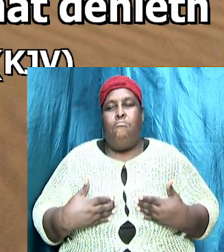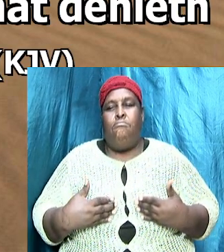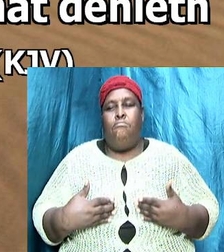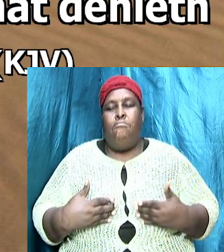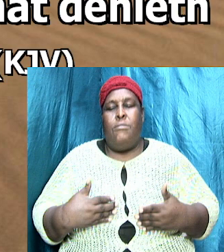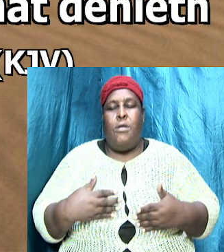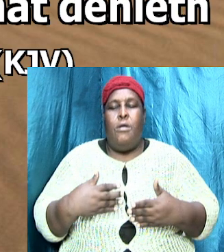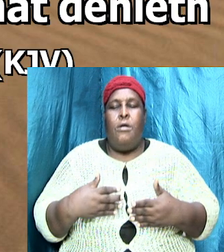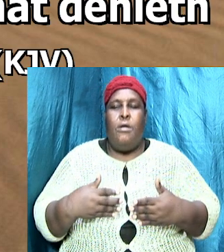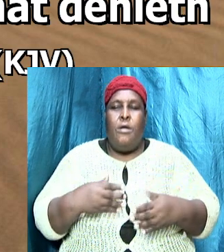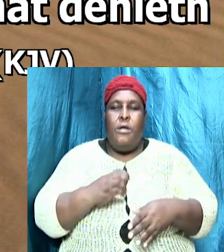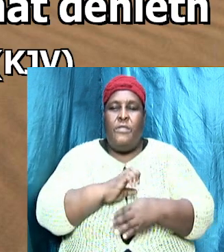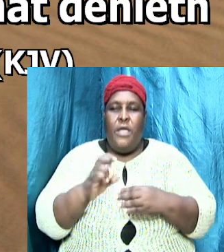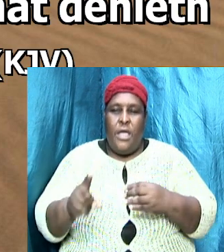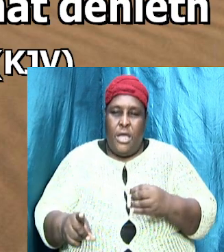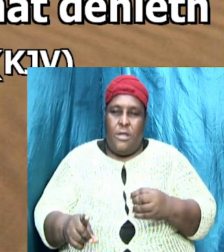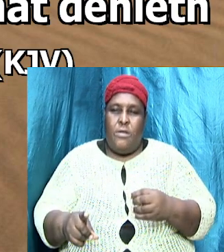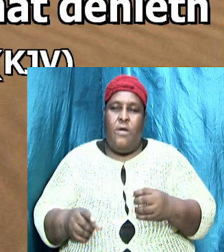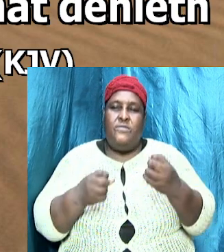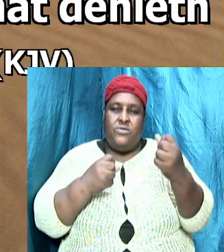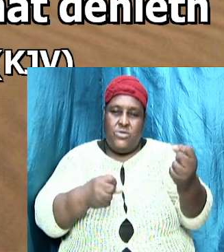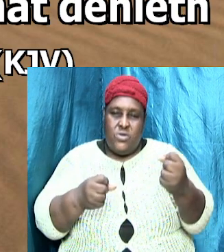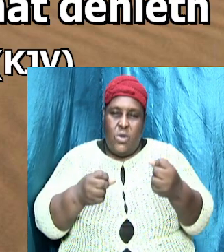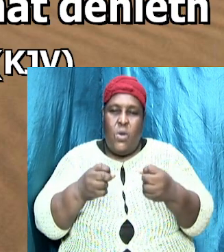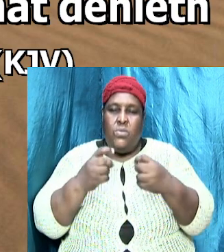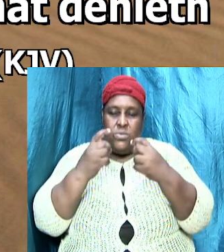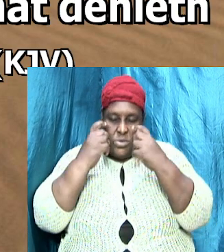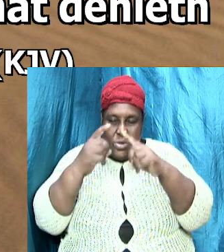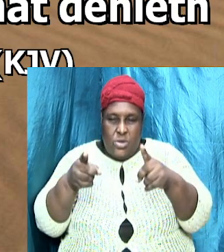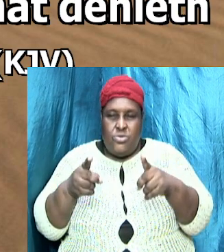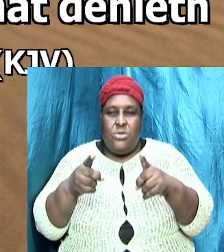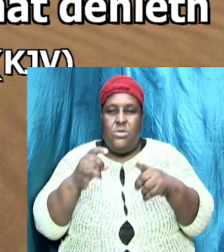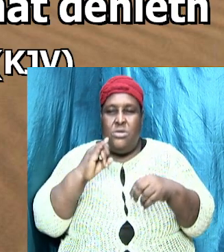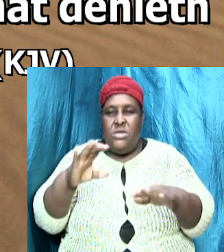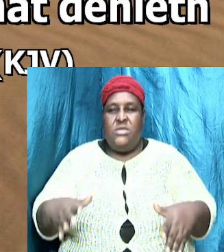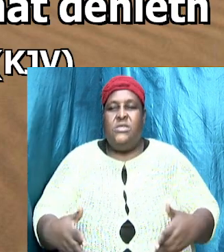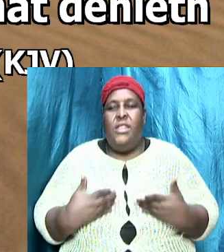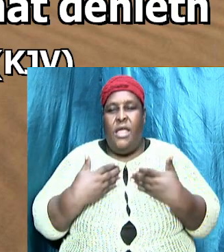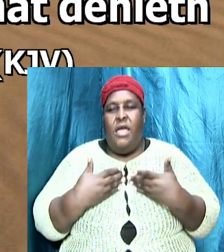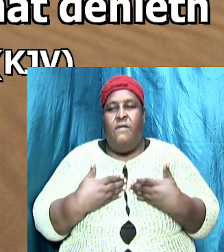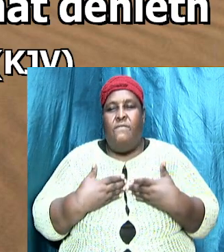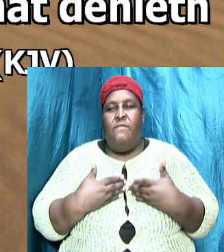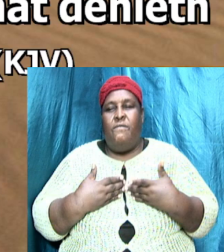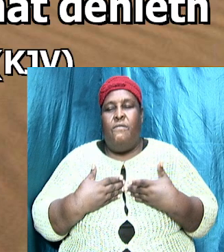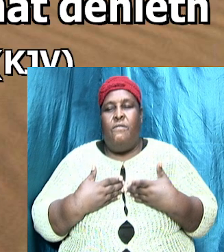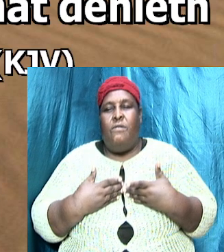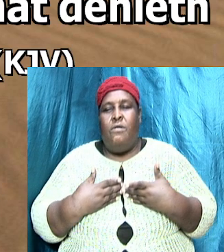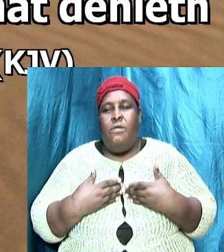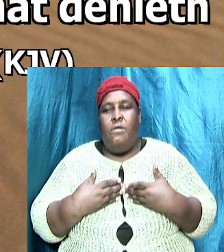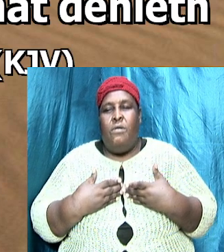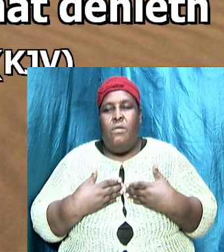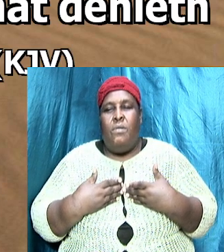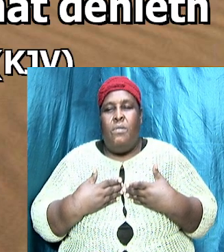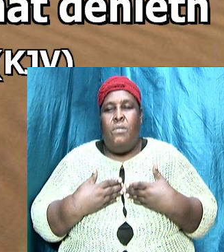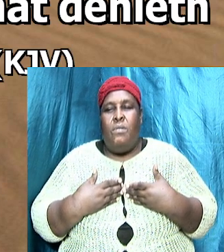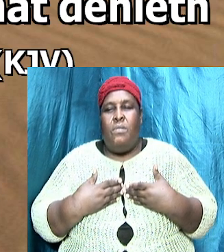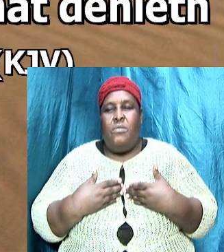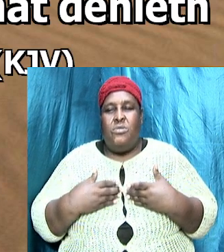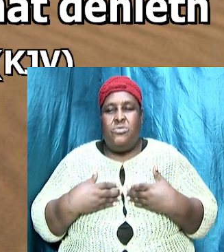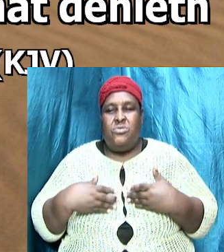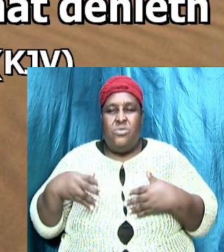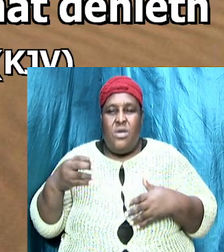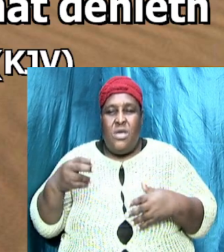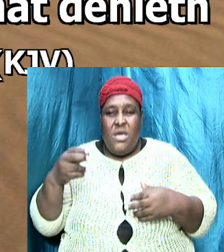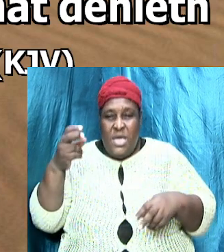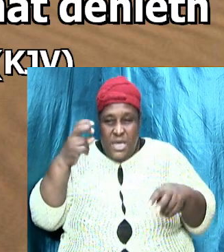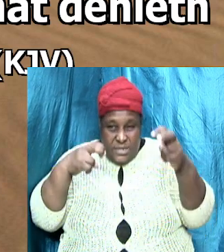doctrine is life so watch your step watch where you walk watch what you take heed to watch how you live we